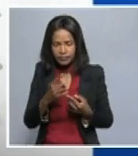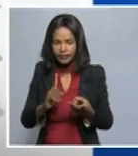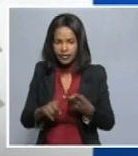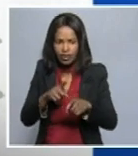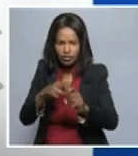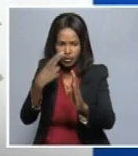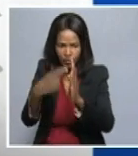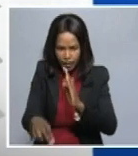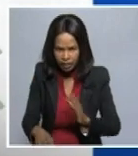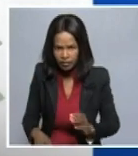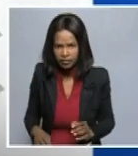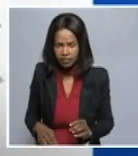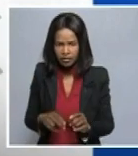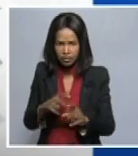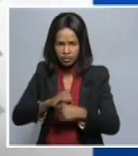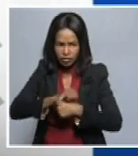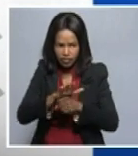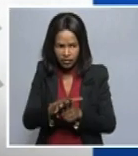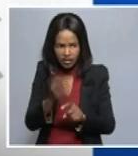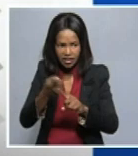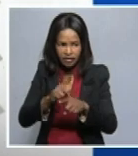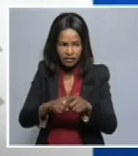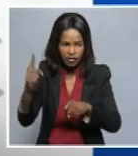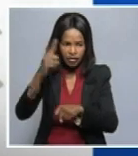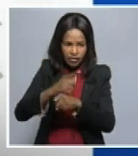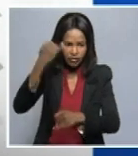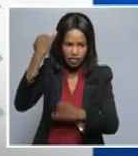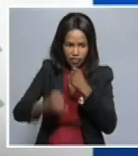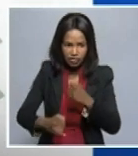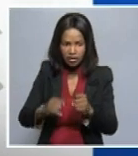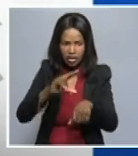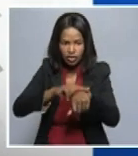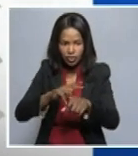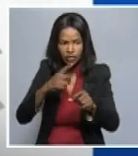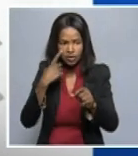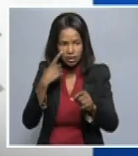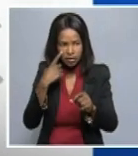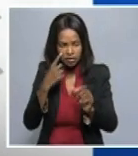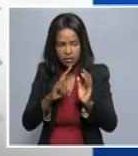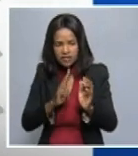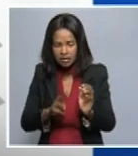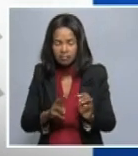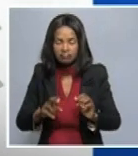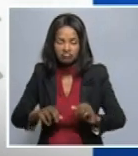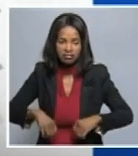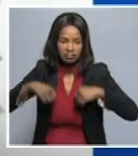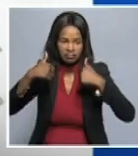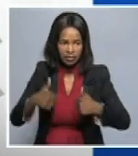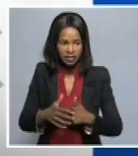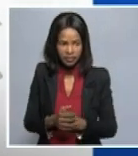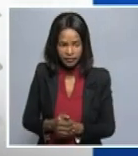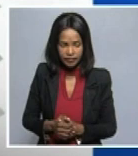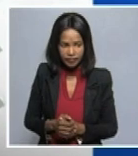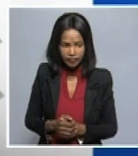until the final day when you are discharged. It's only when you will be able to communicate with other people because